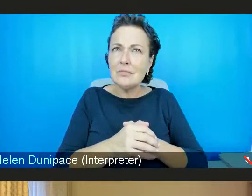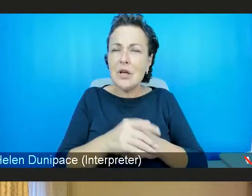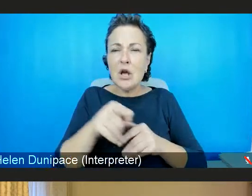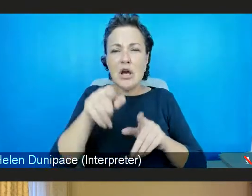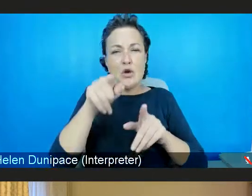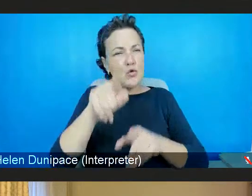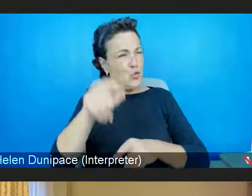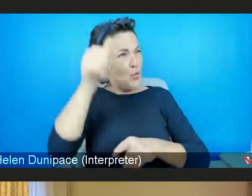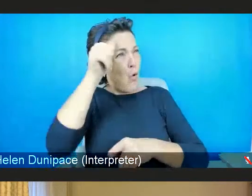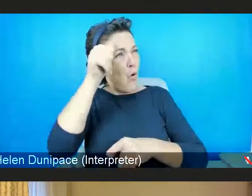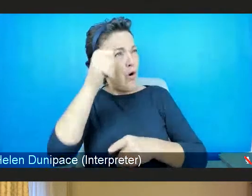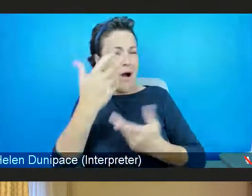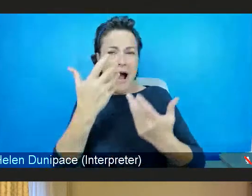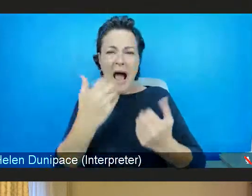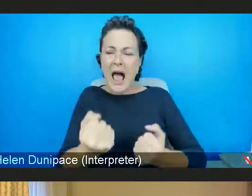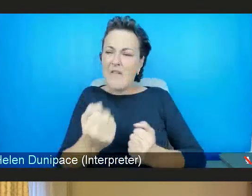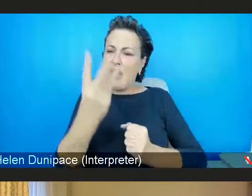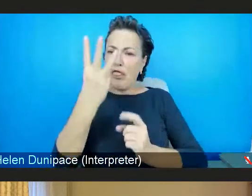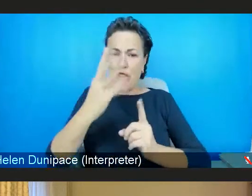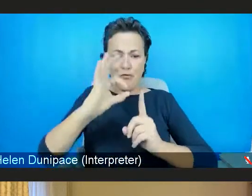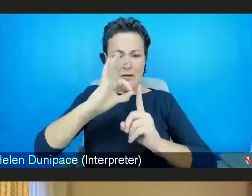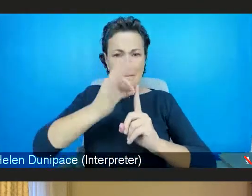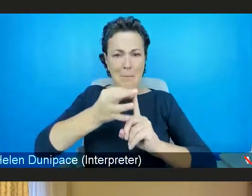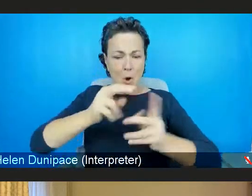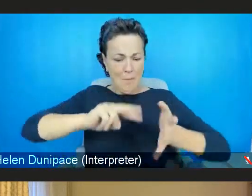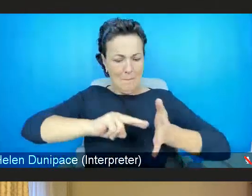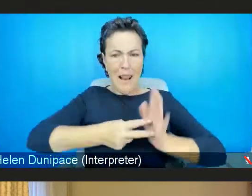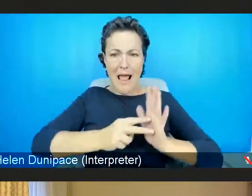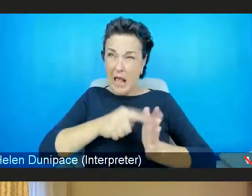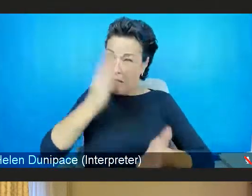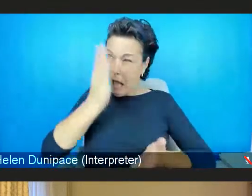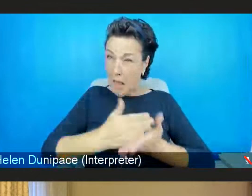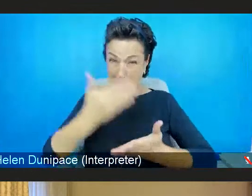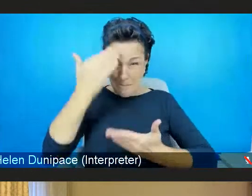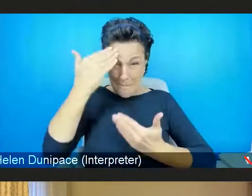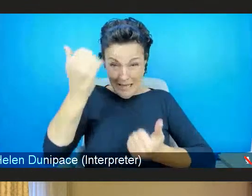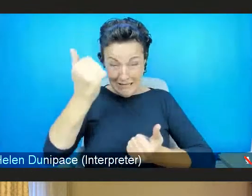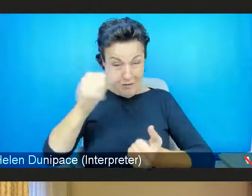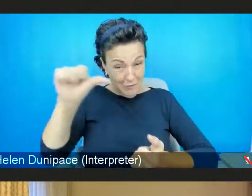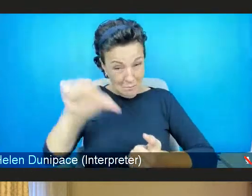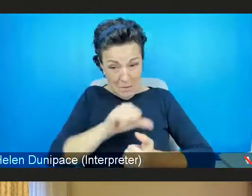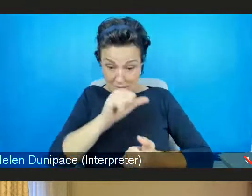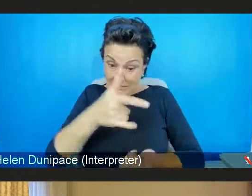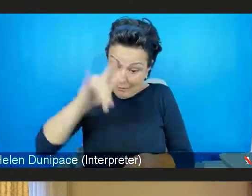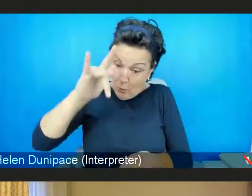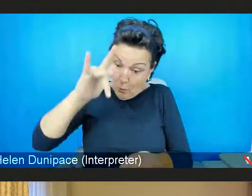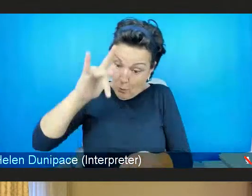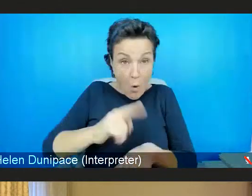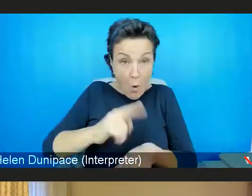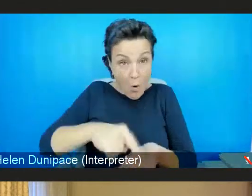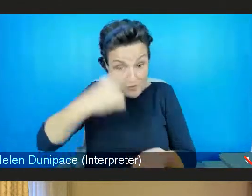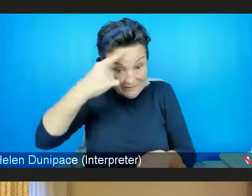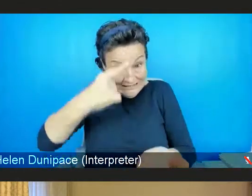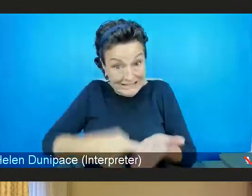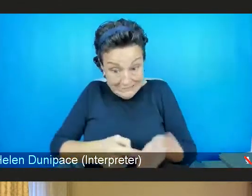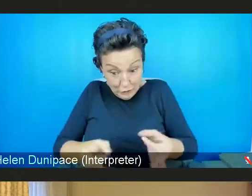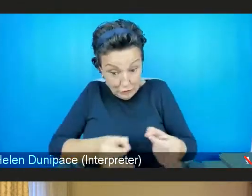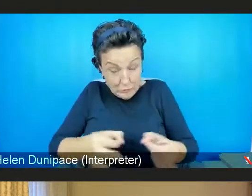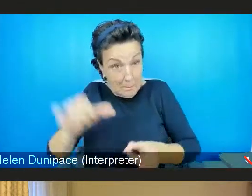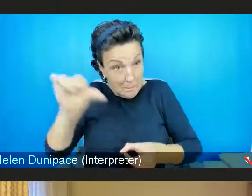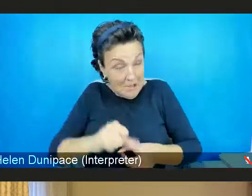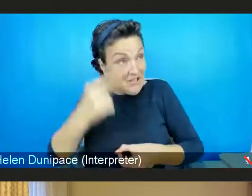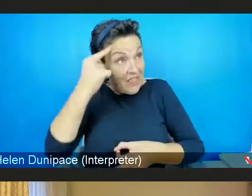at the heart of decision-making and how we move forward, both as members of the community and Scotland and